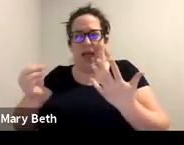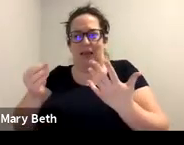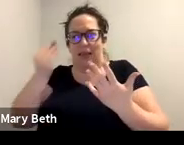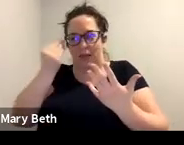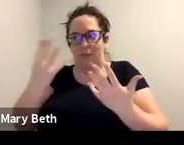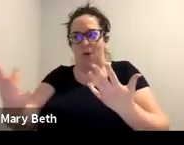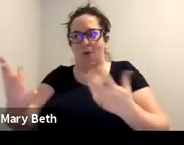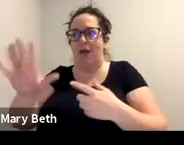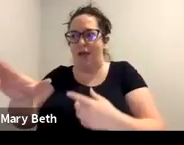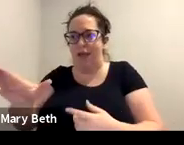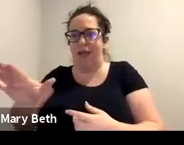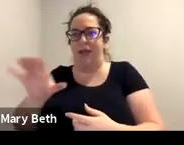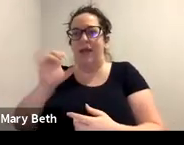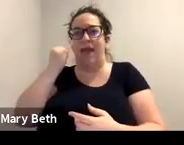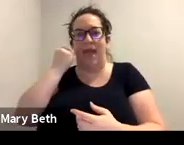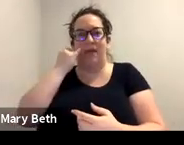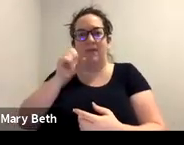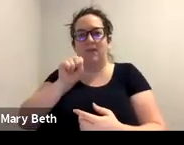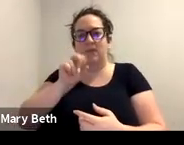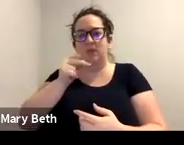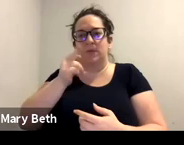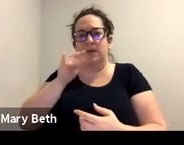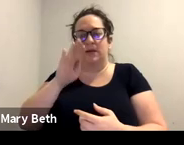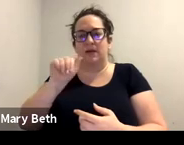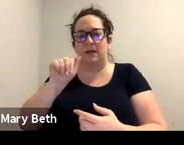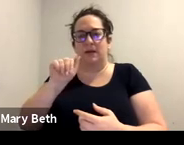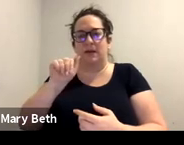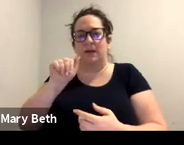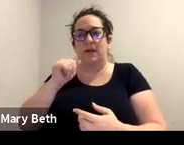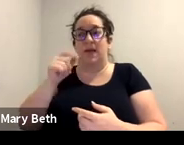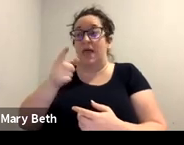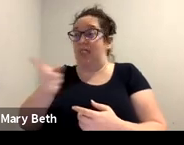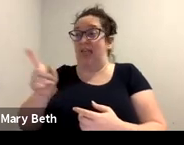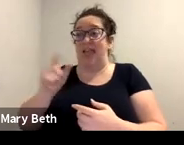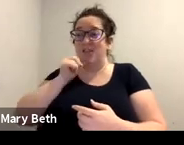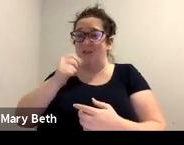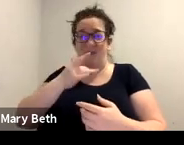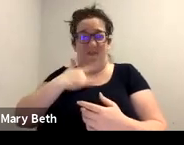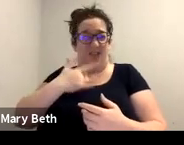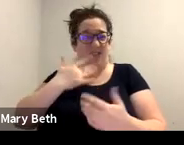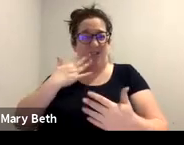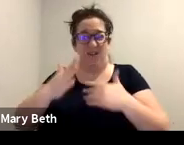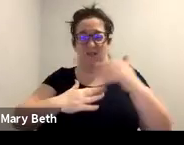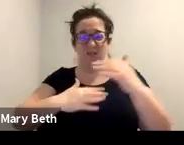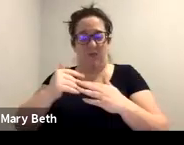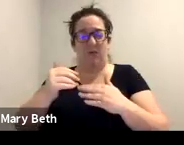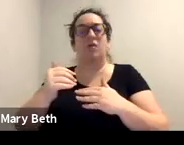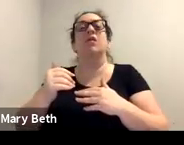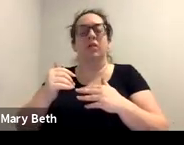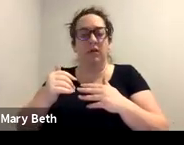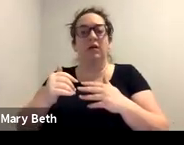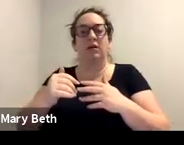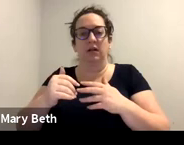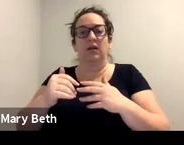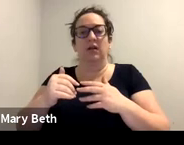they're suddenly being required to disclose information they don't feel comfortable disclosing. Um, and in that case, uh,